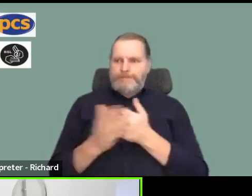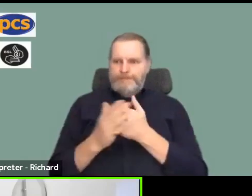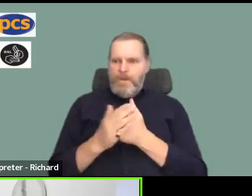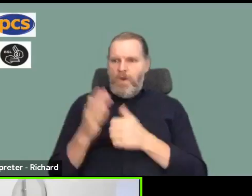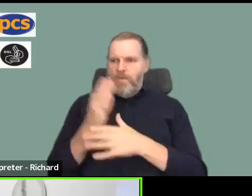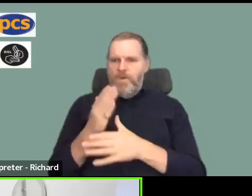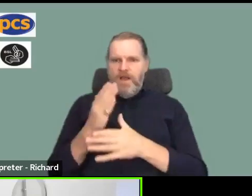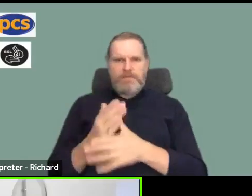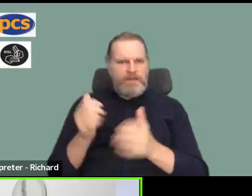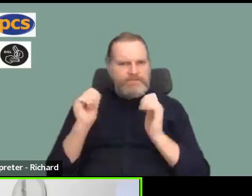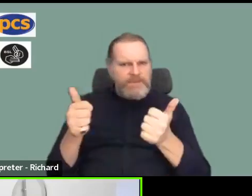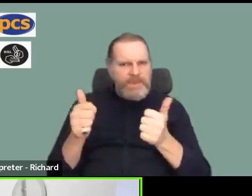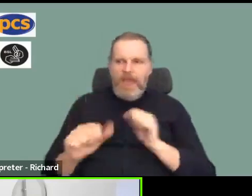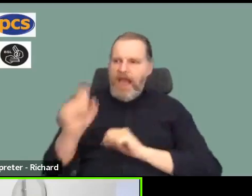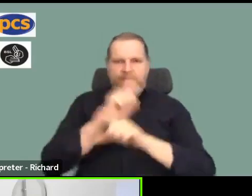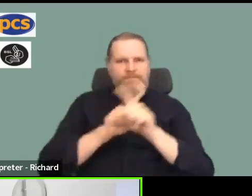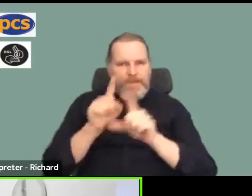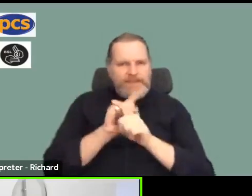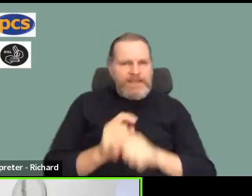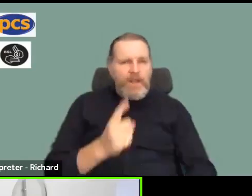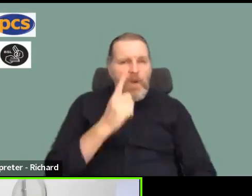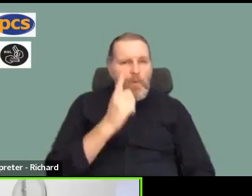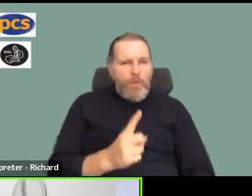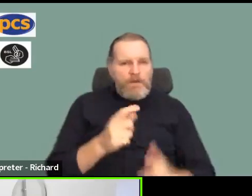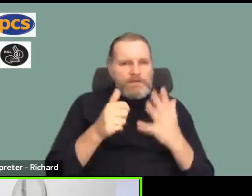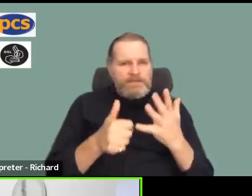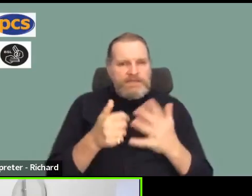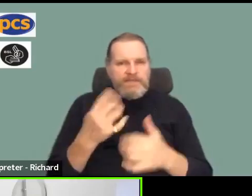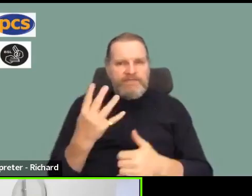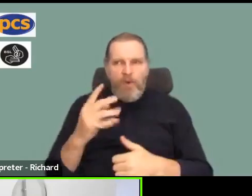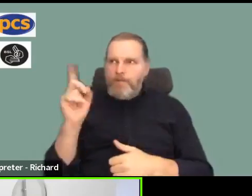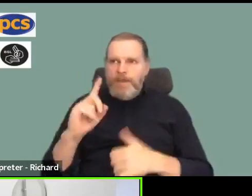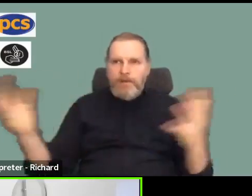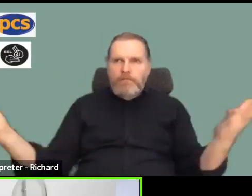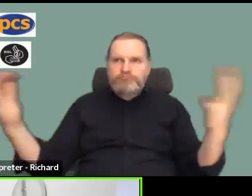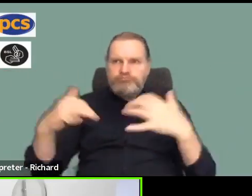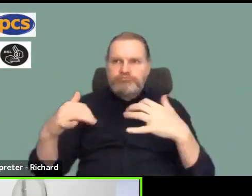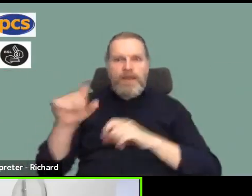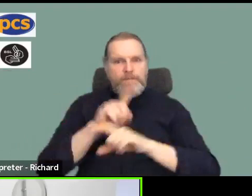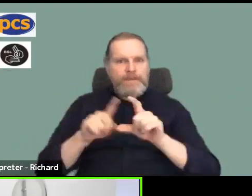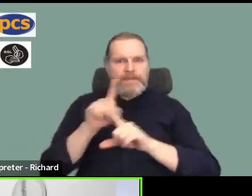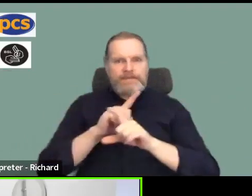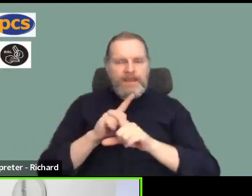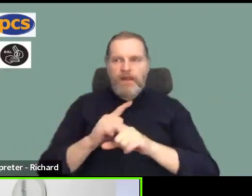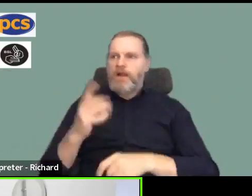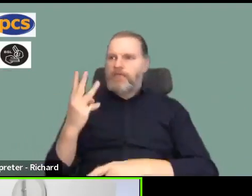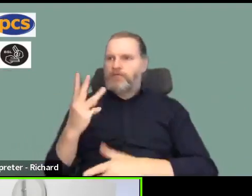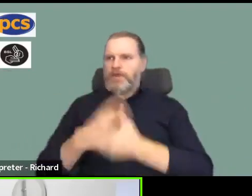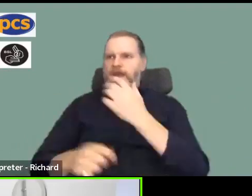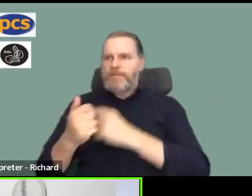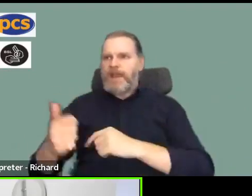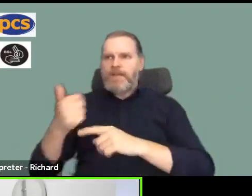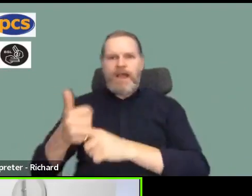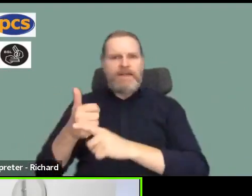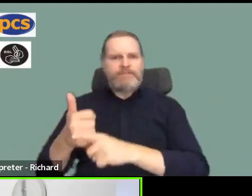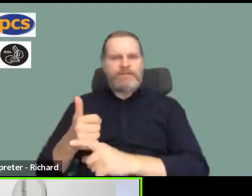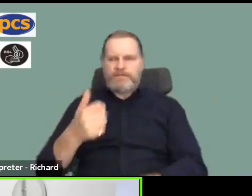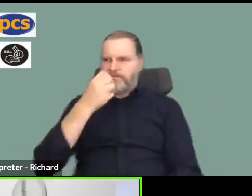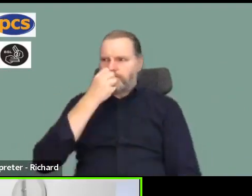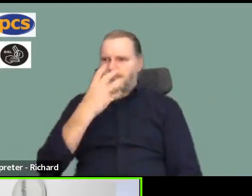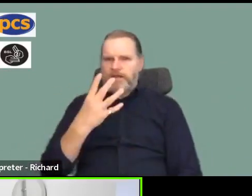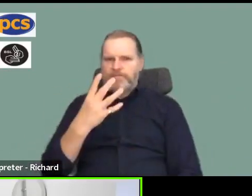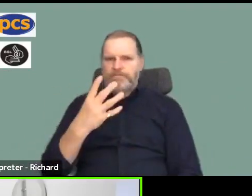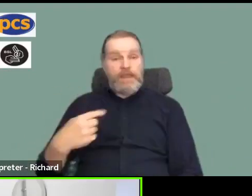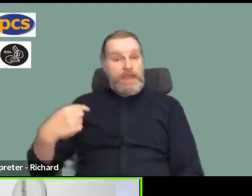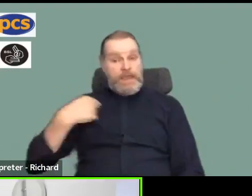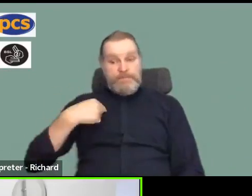a great start that is and the fact that, you know, all of those people came forward to get more involved. mean, I did a meeting here in